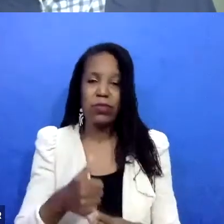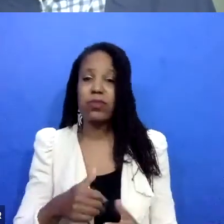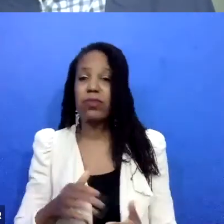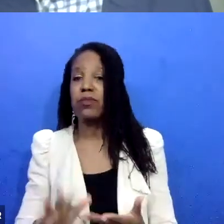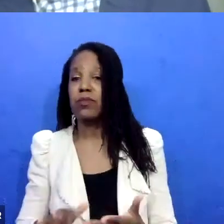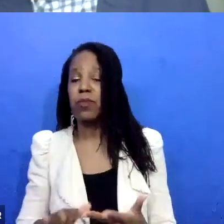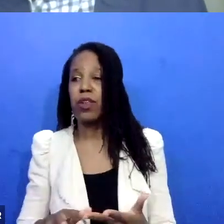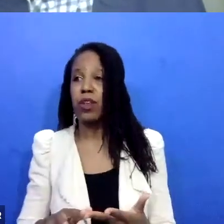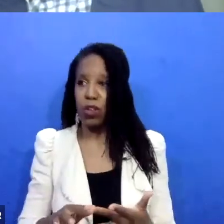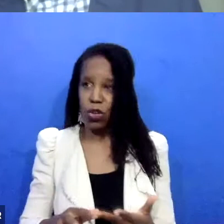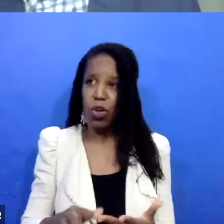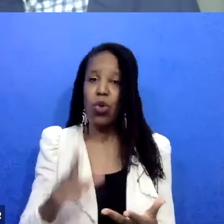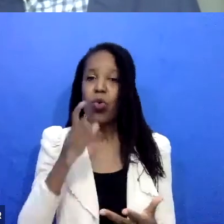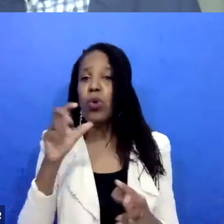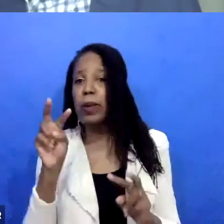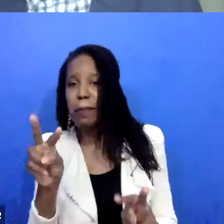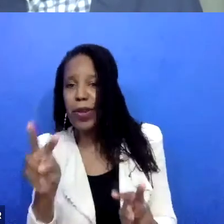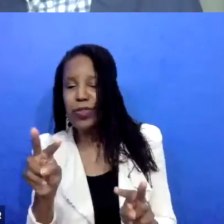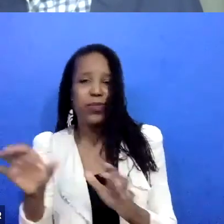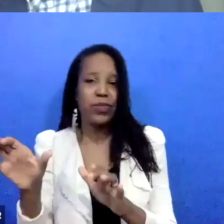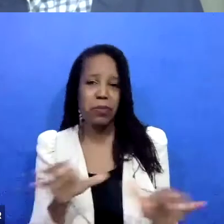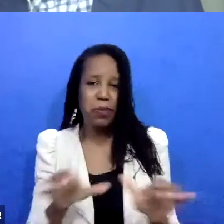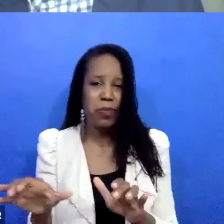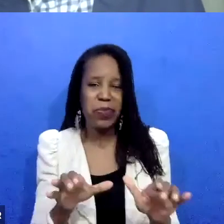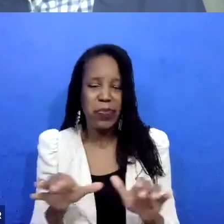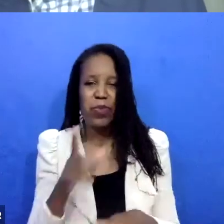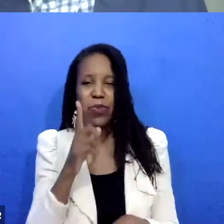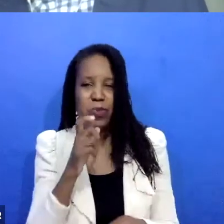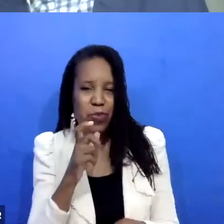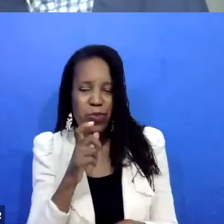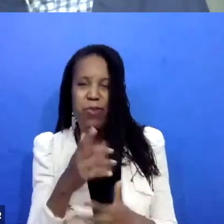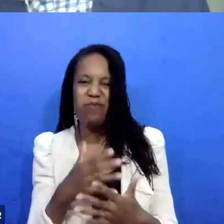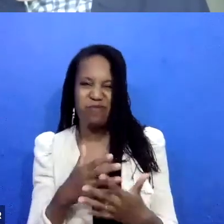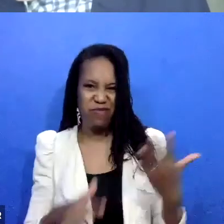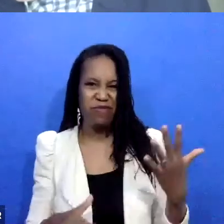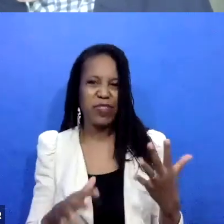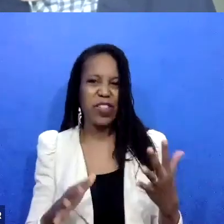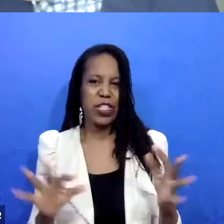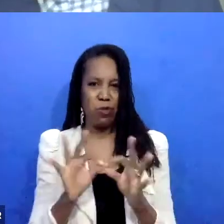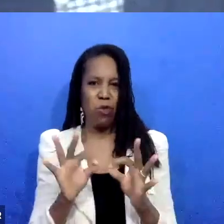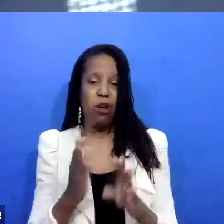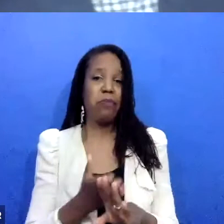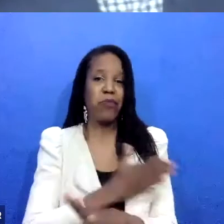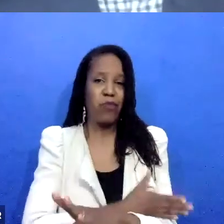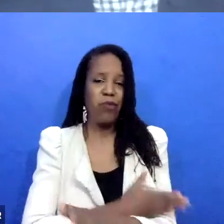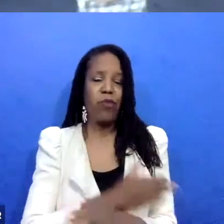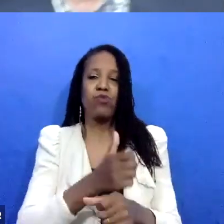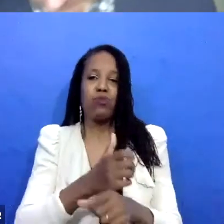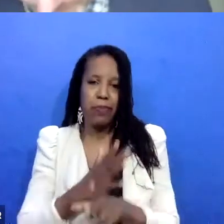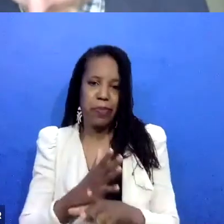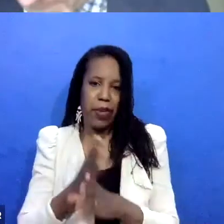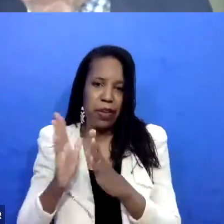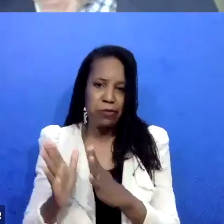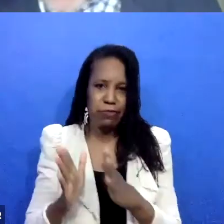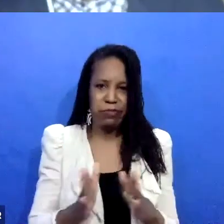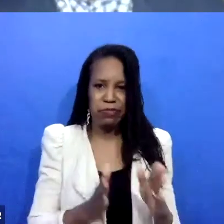professionalizing this, we actually return the power in, in many ways to those who actually